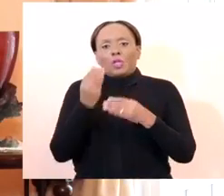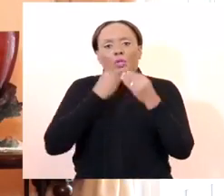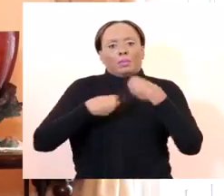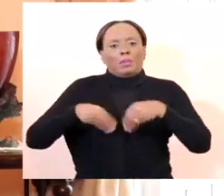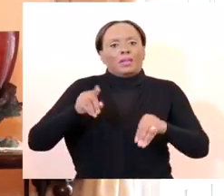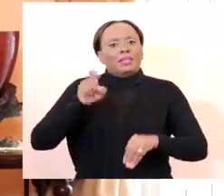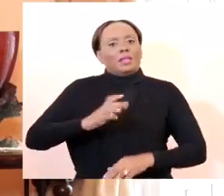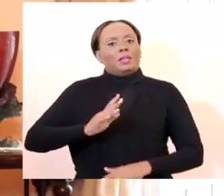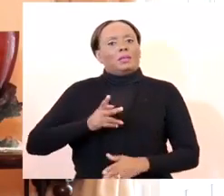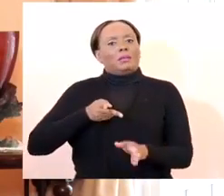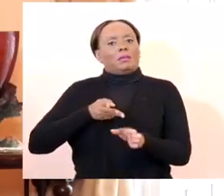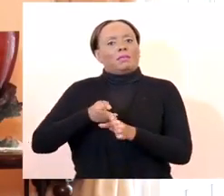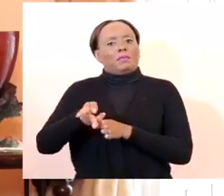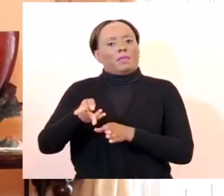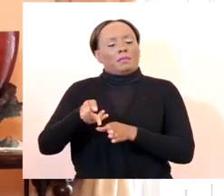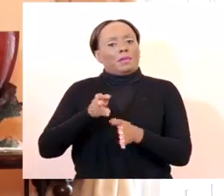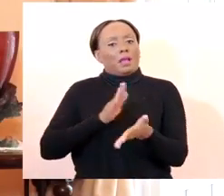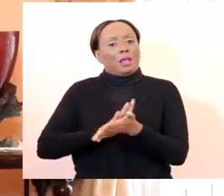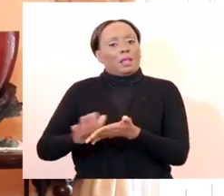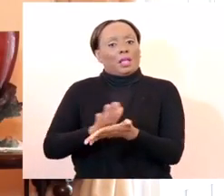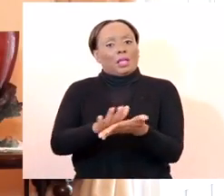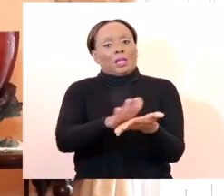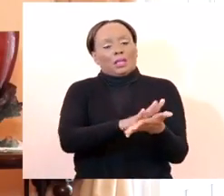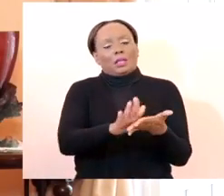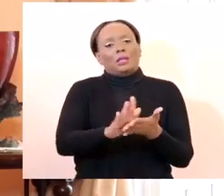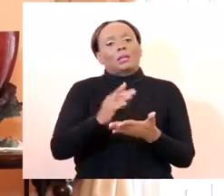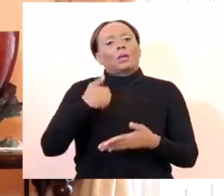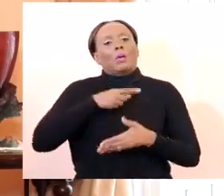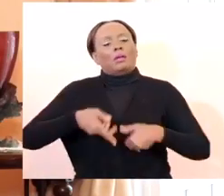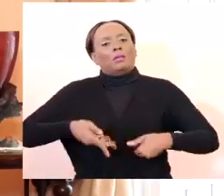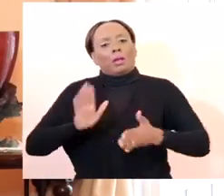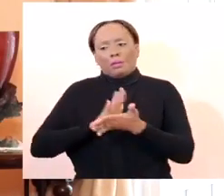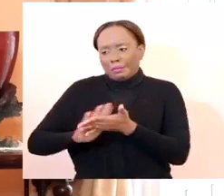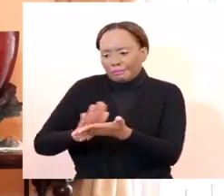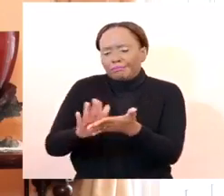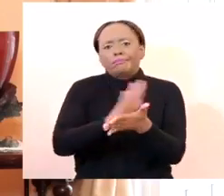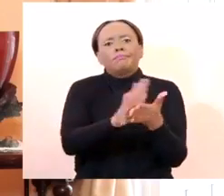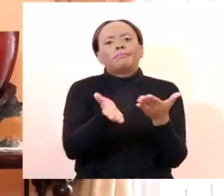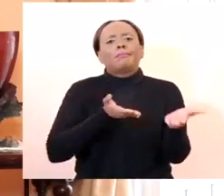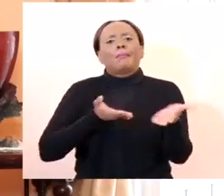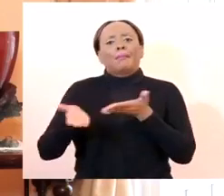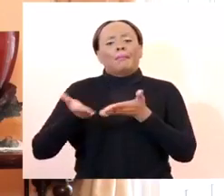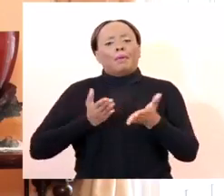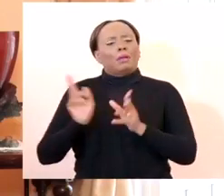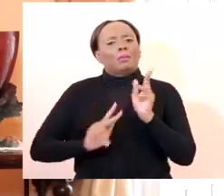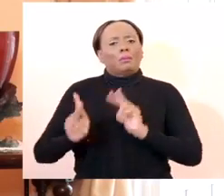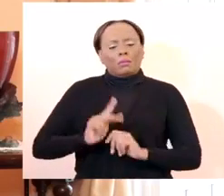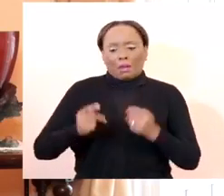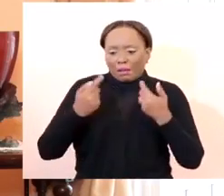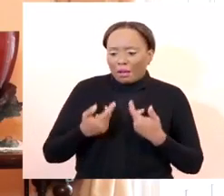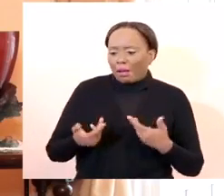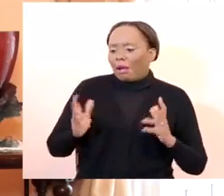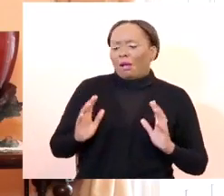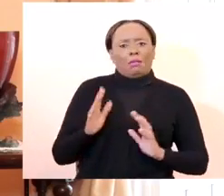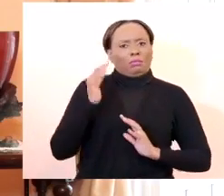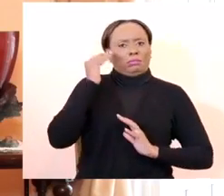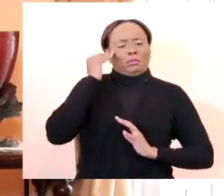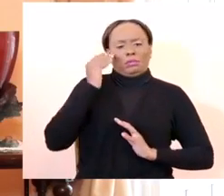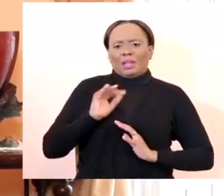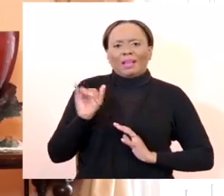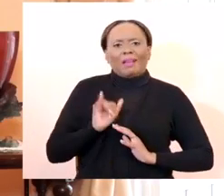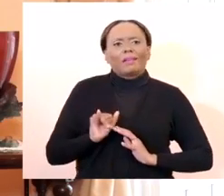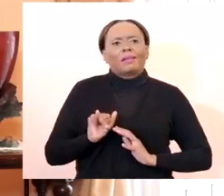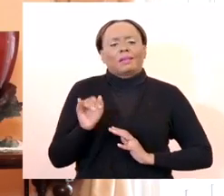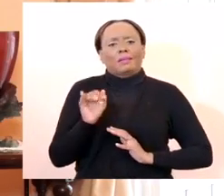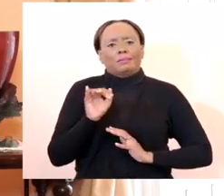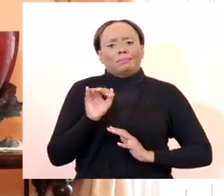on. So, we are agreeing, we are allowing cleaning services, which companies will be cleaning for essential